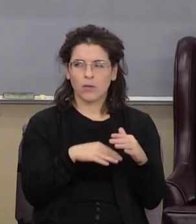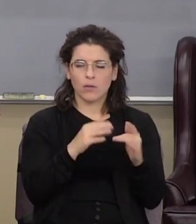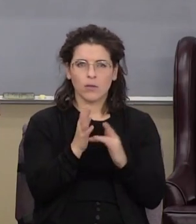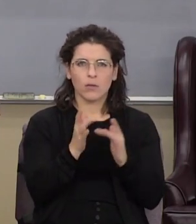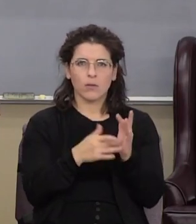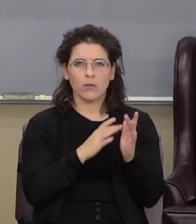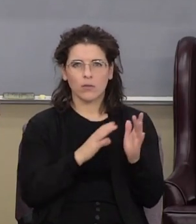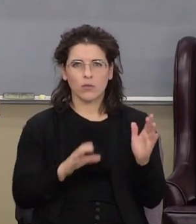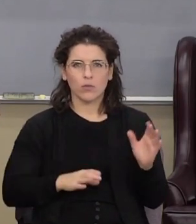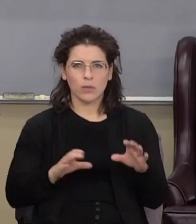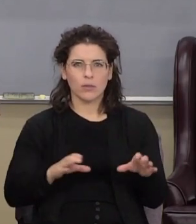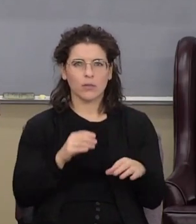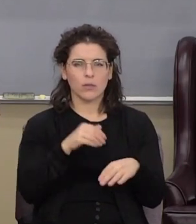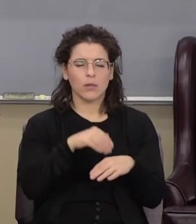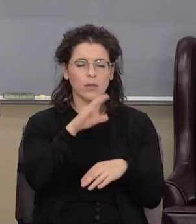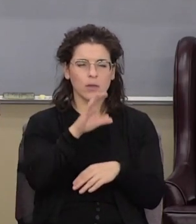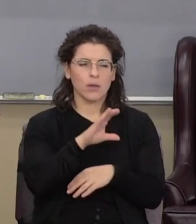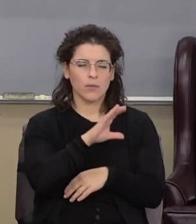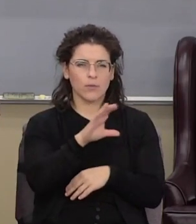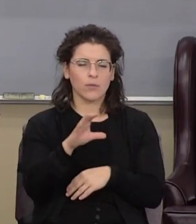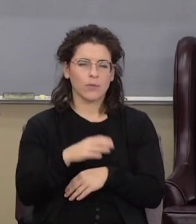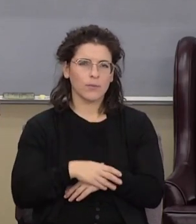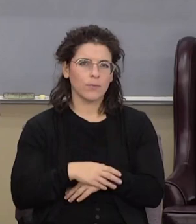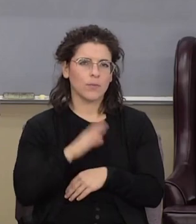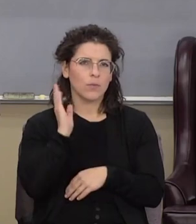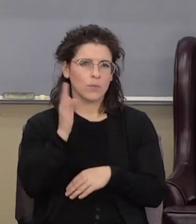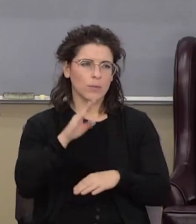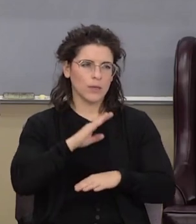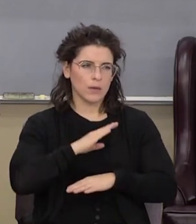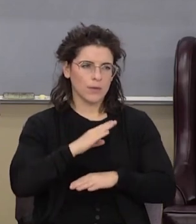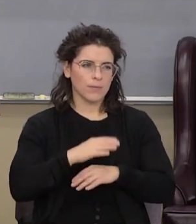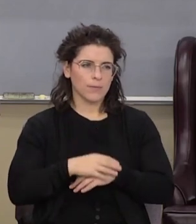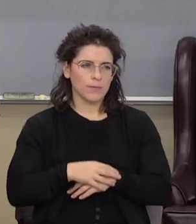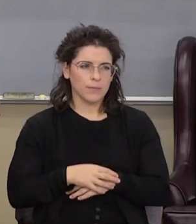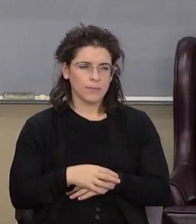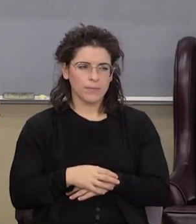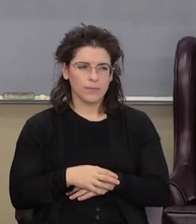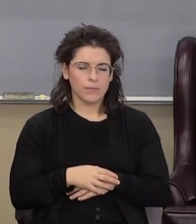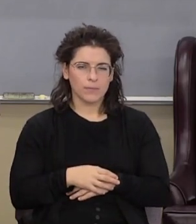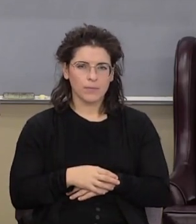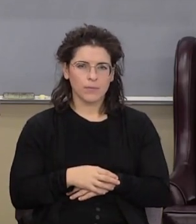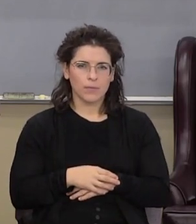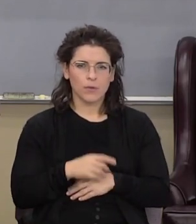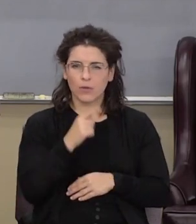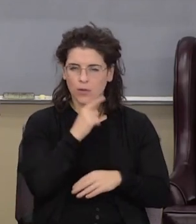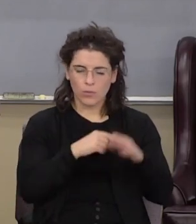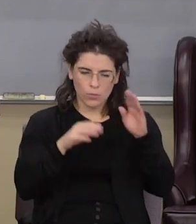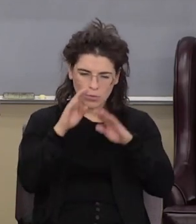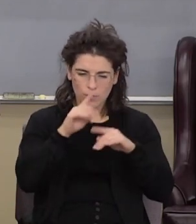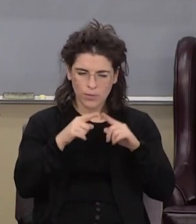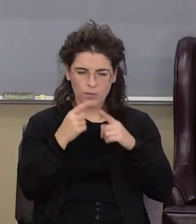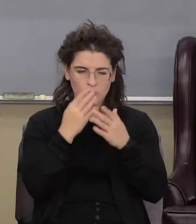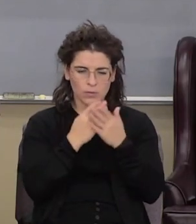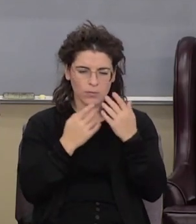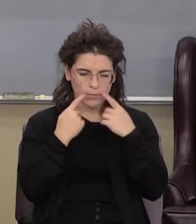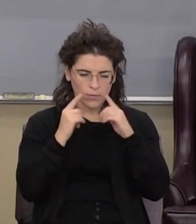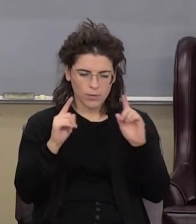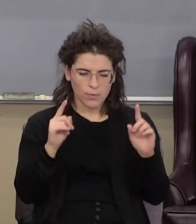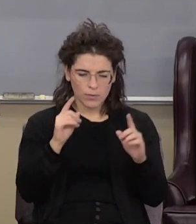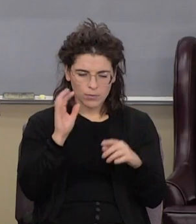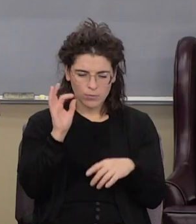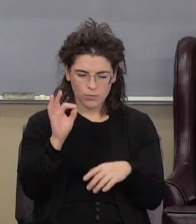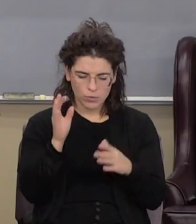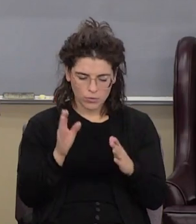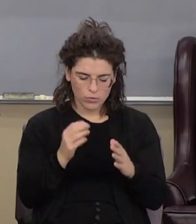Jesus Christ did for you at Calvary and it will be enough and you won't worry about some famous preacher coming along preaching the gospel and